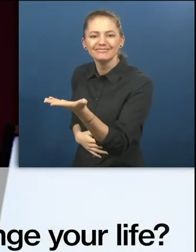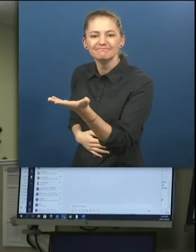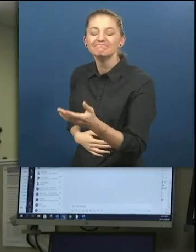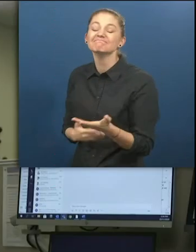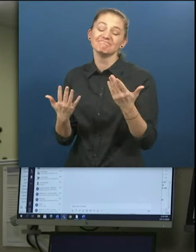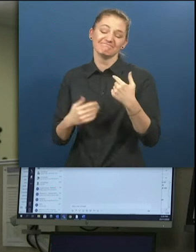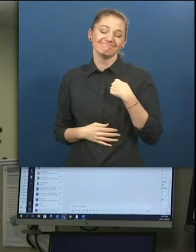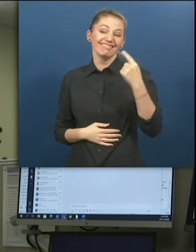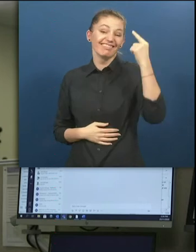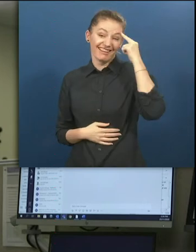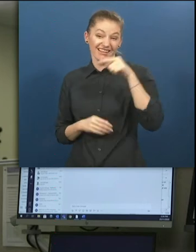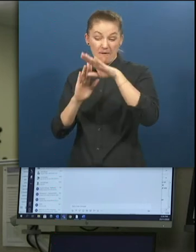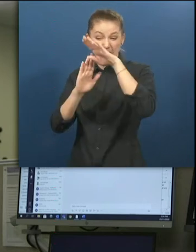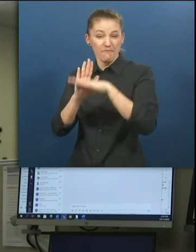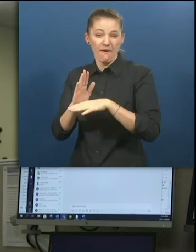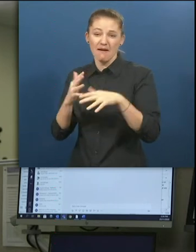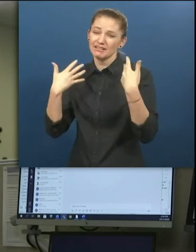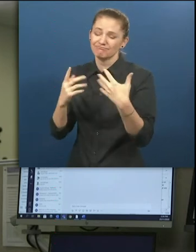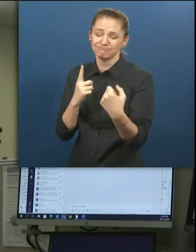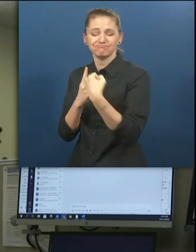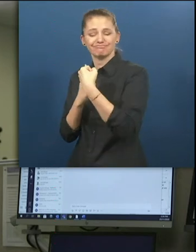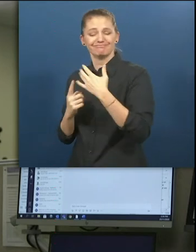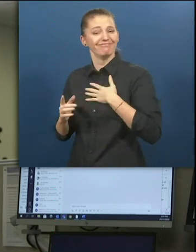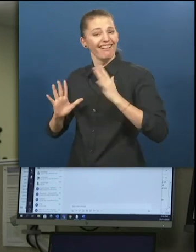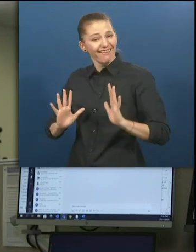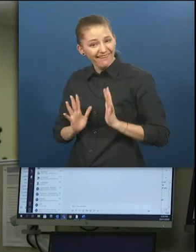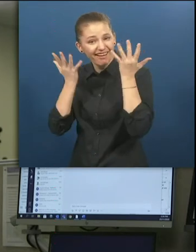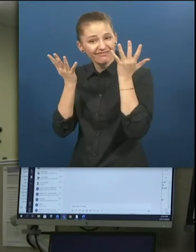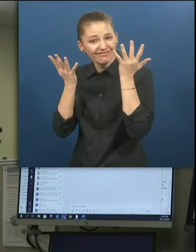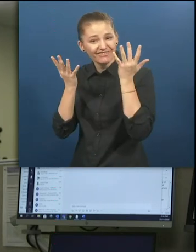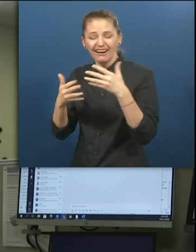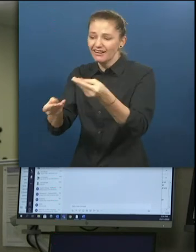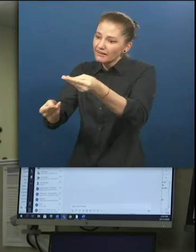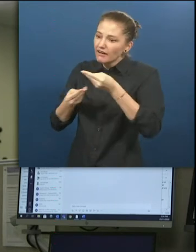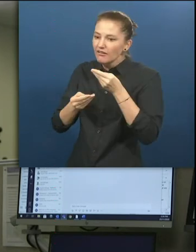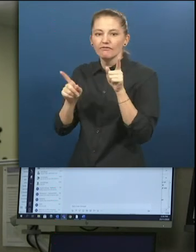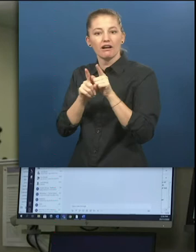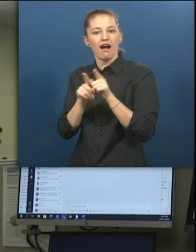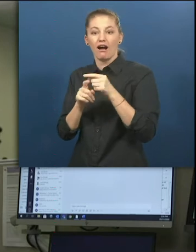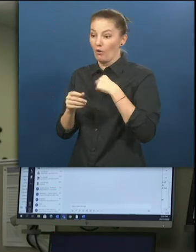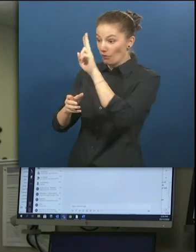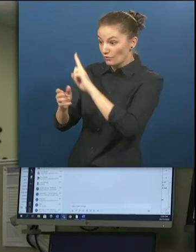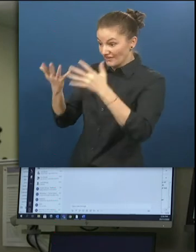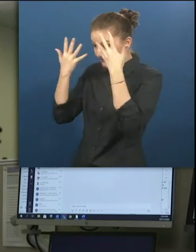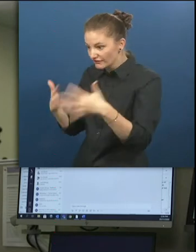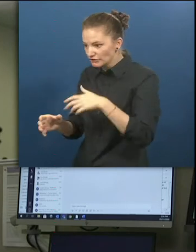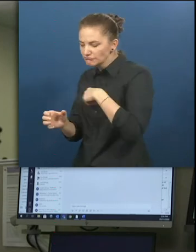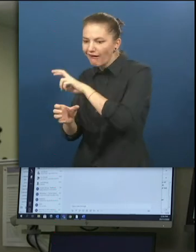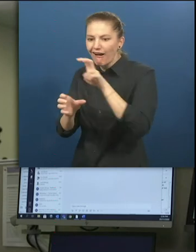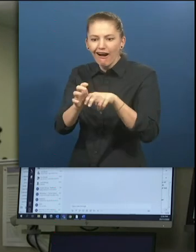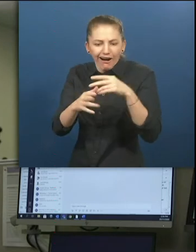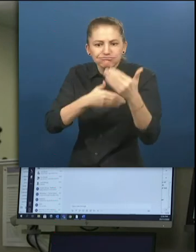Well, I think the program's definitely impacted my life in that it's given me an opportunity to try out a career that I might like to pursue after university.